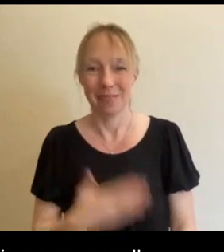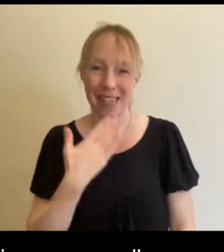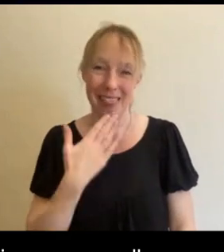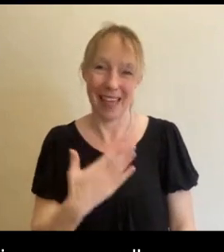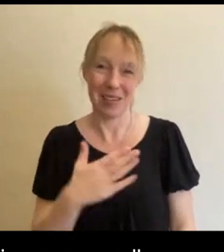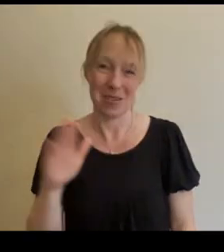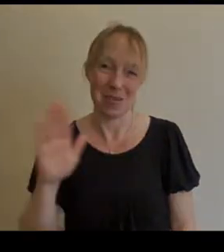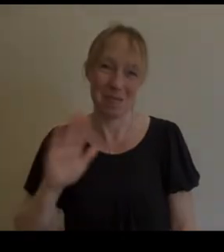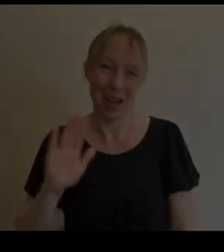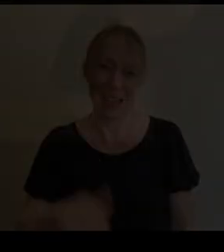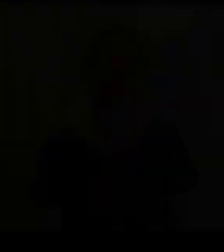Bye.